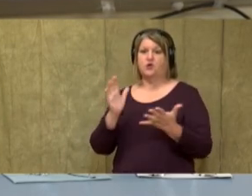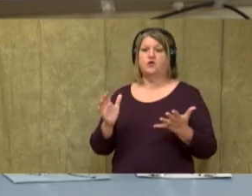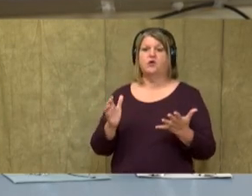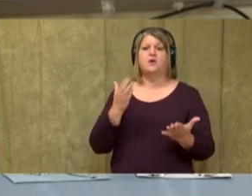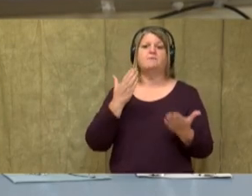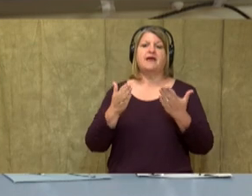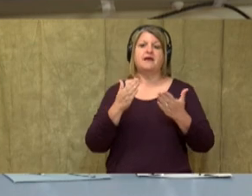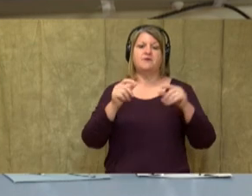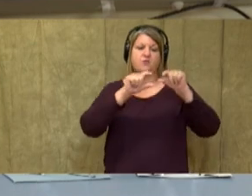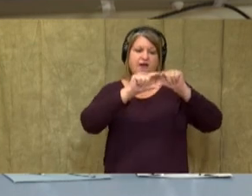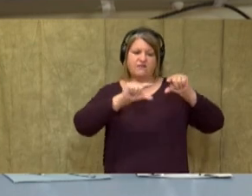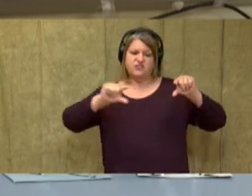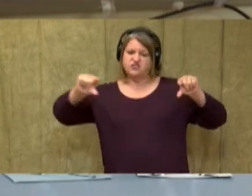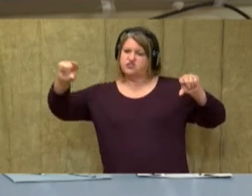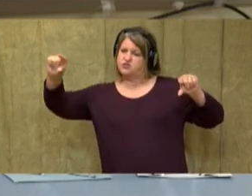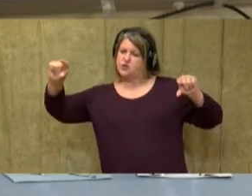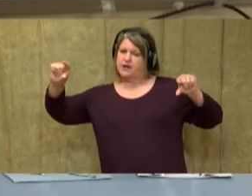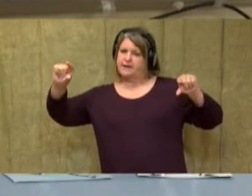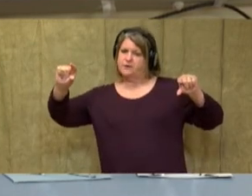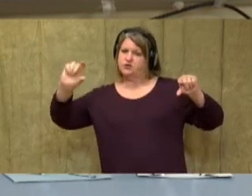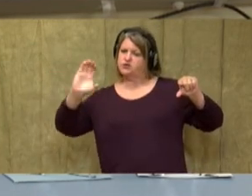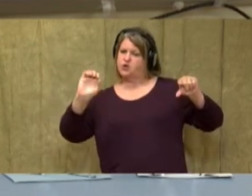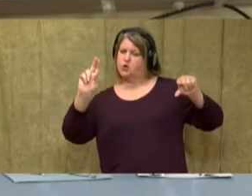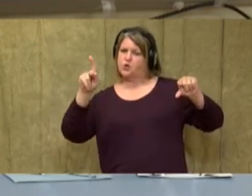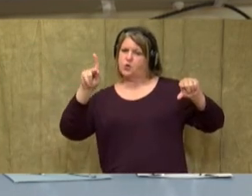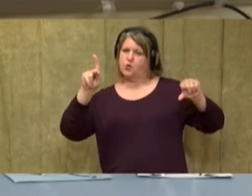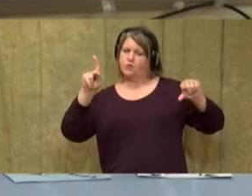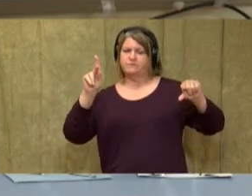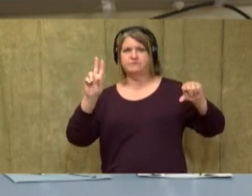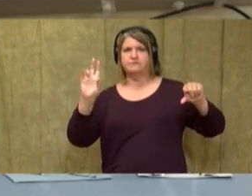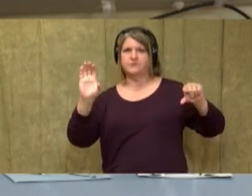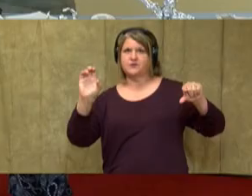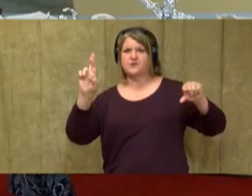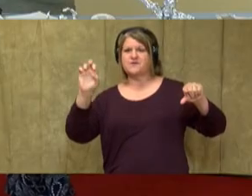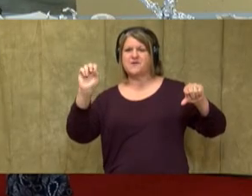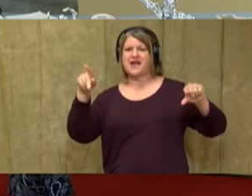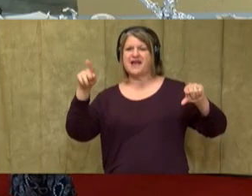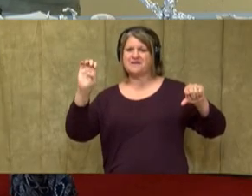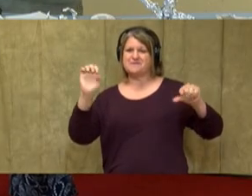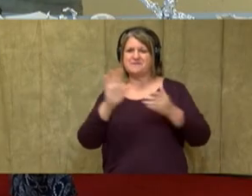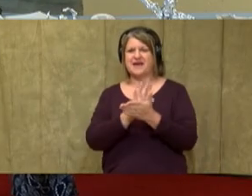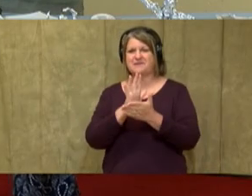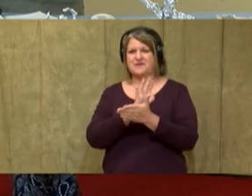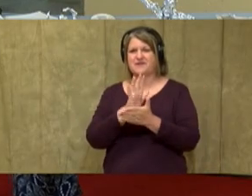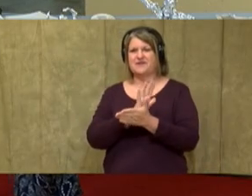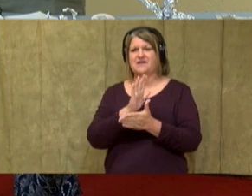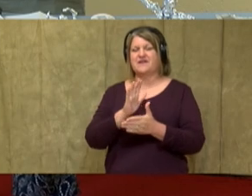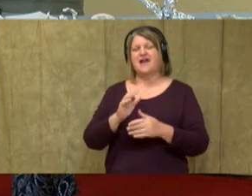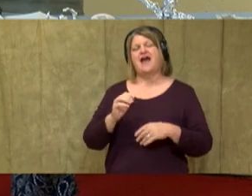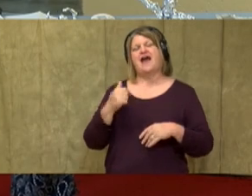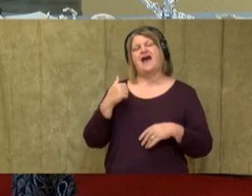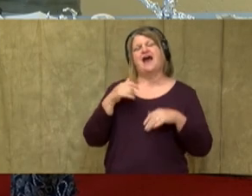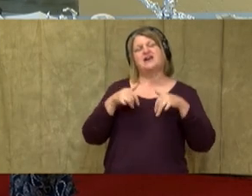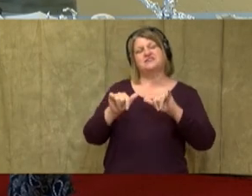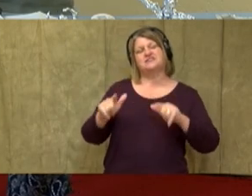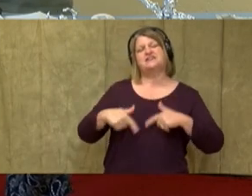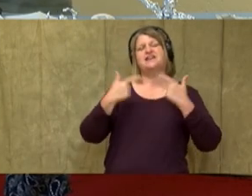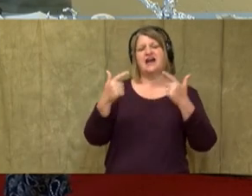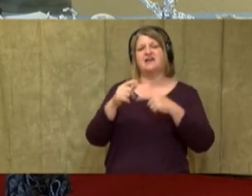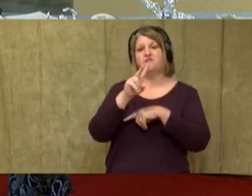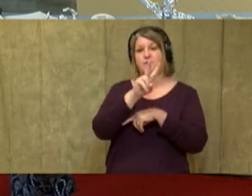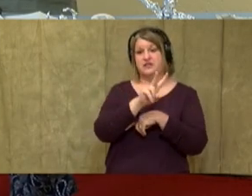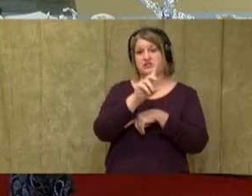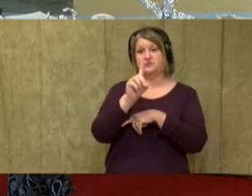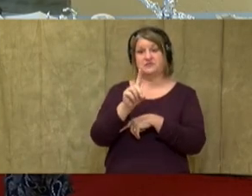those little streamers, you can use that for our still life next week. So our still life is going to be two-dimensional, but it's going to have one little part on it like the